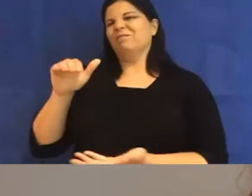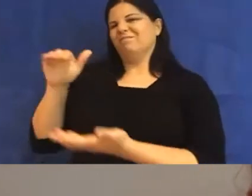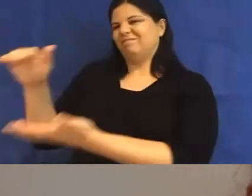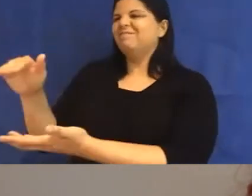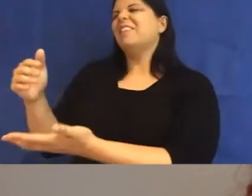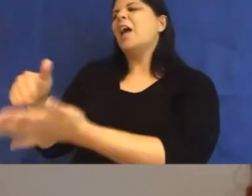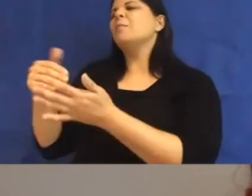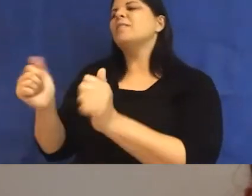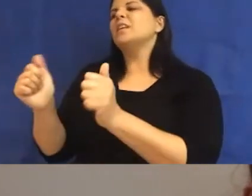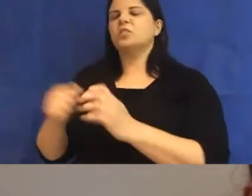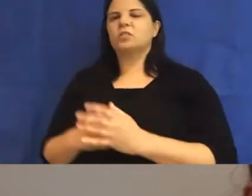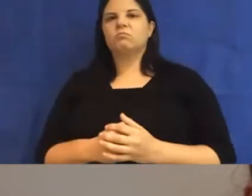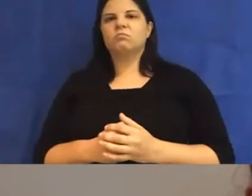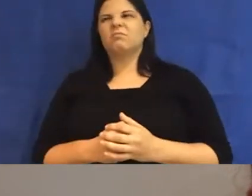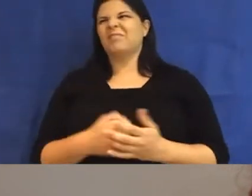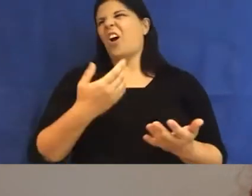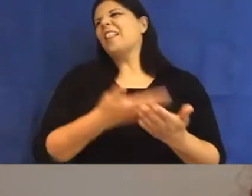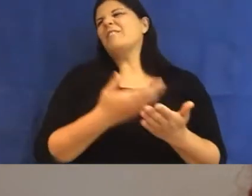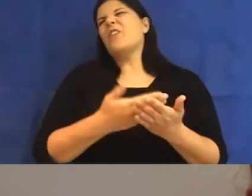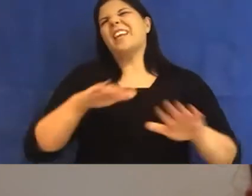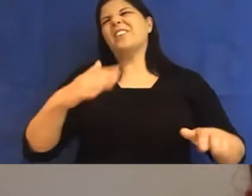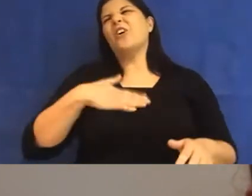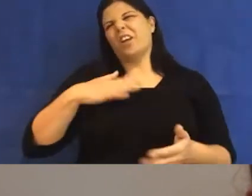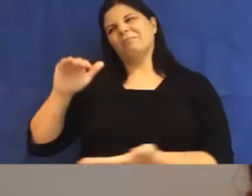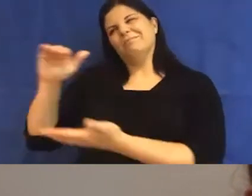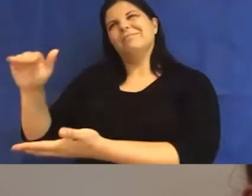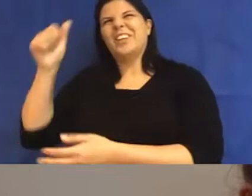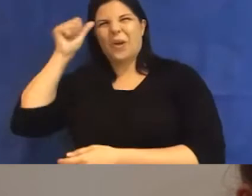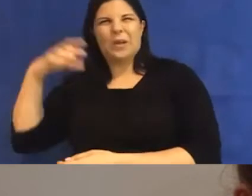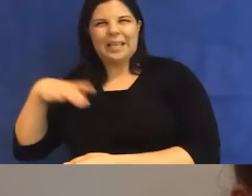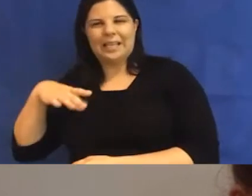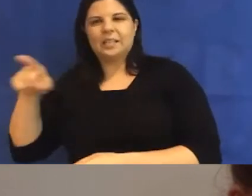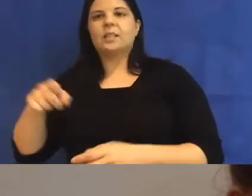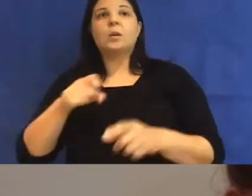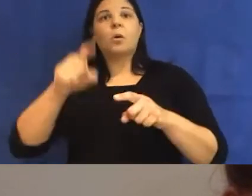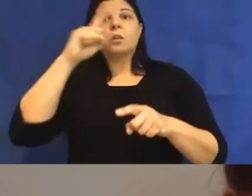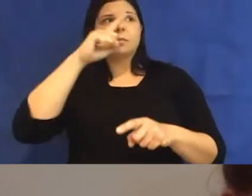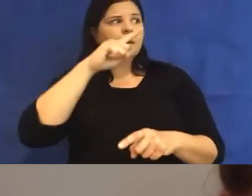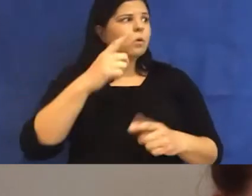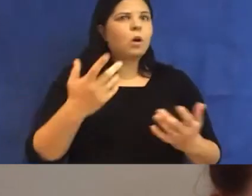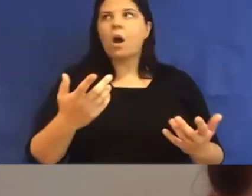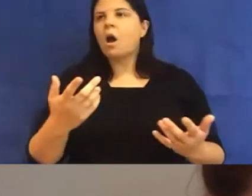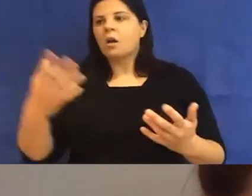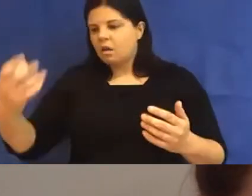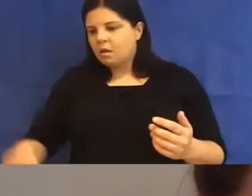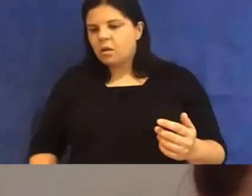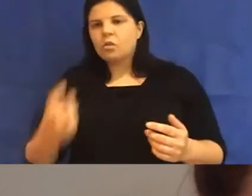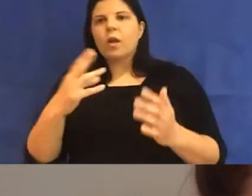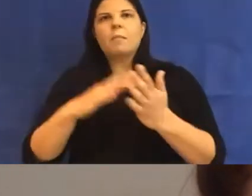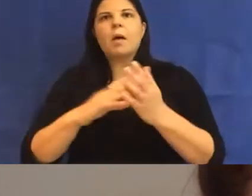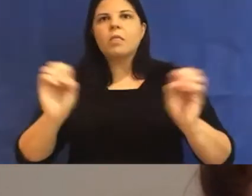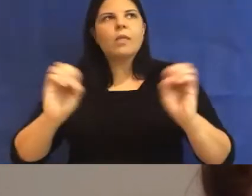leftovers, the kids didn't like it. Most people's credit cards maxed out after three months without pay. I had savings, I was lucky.